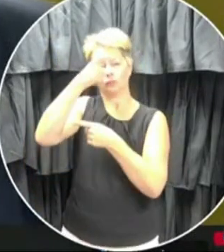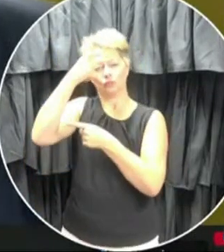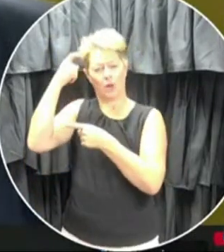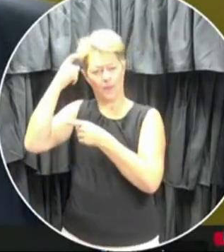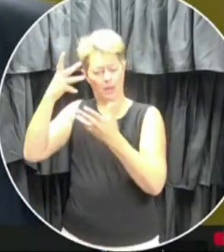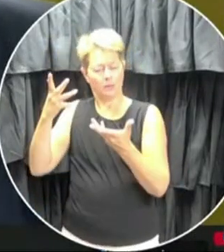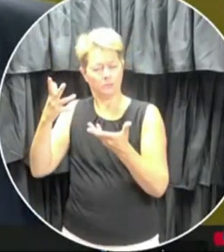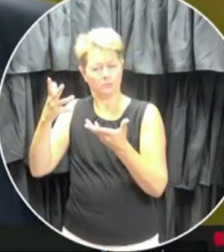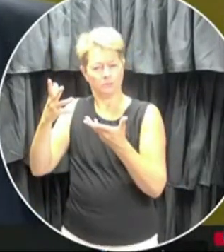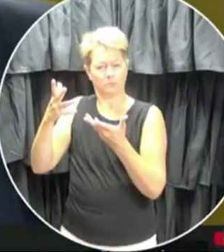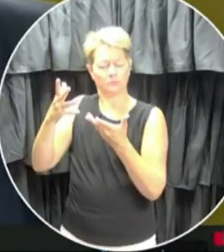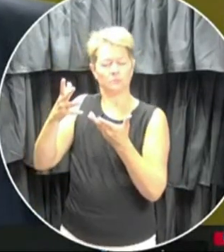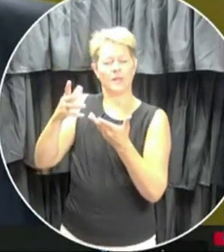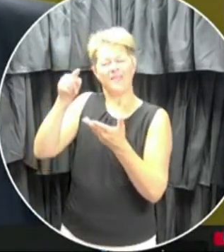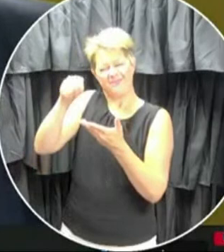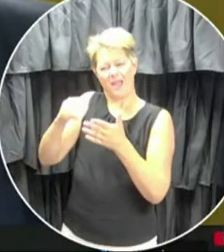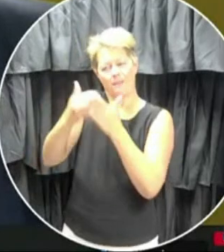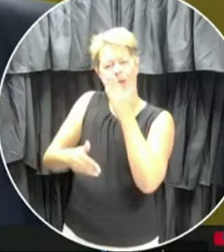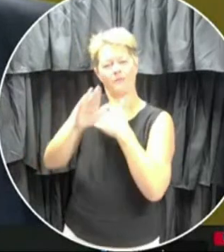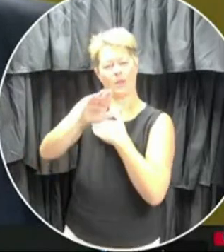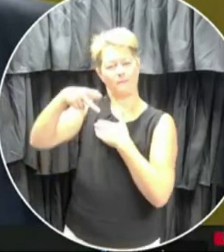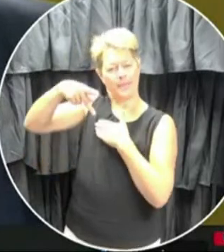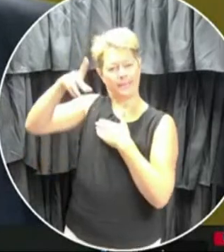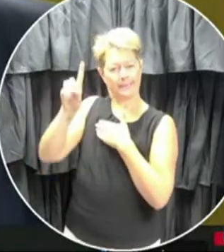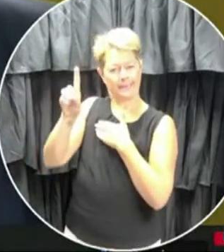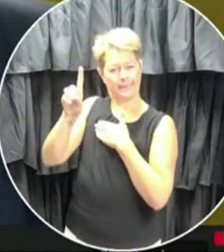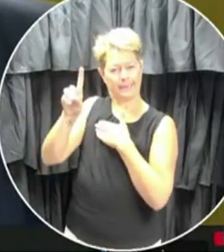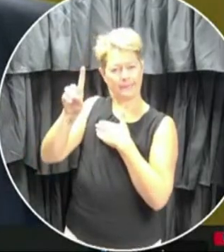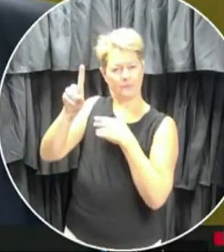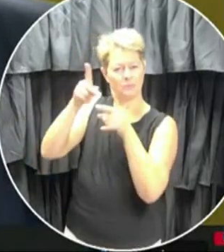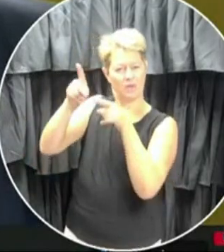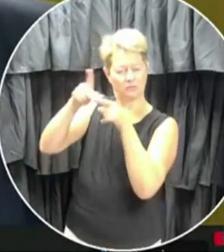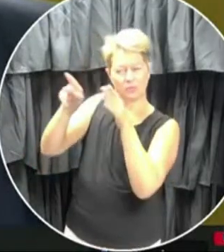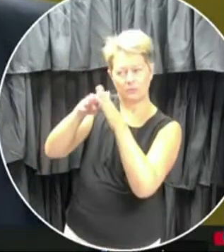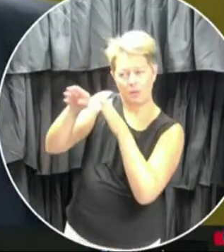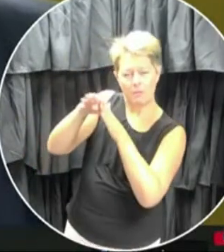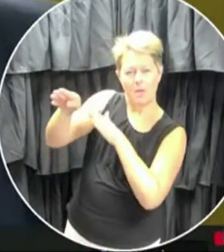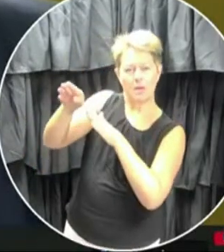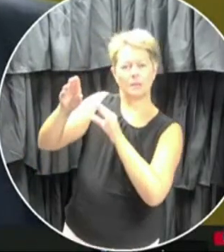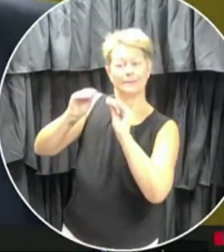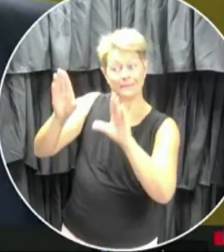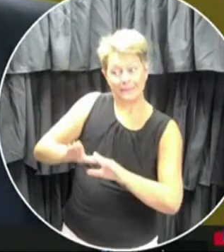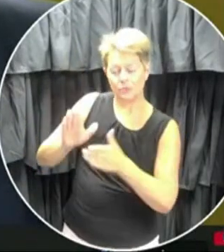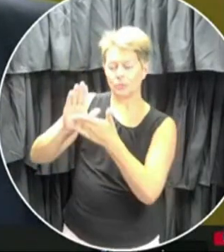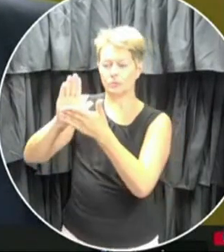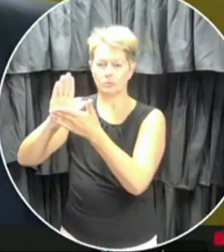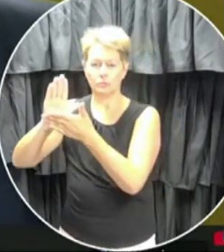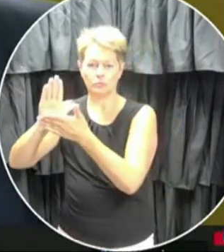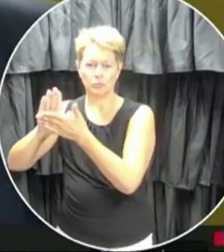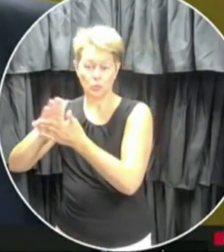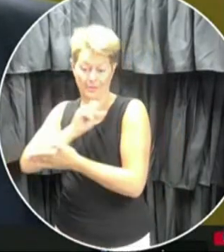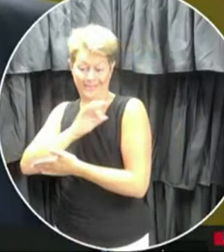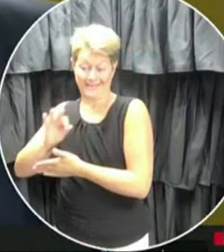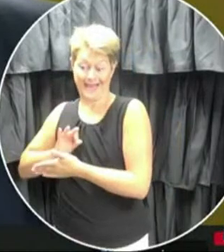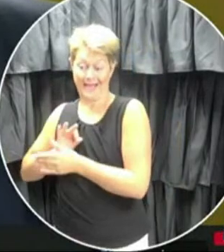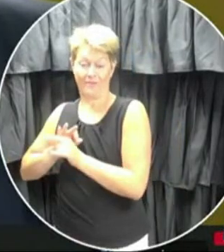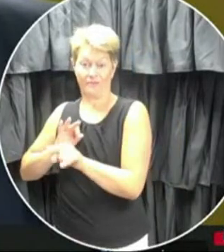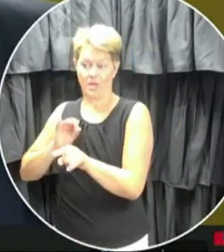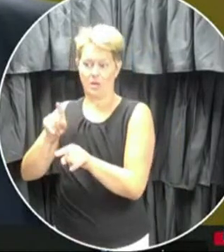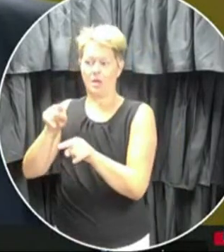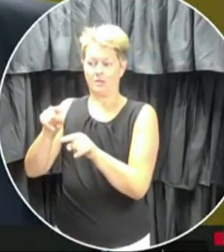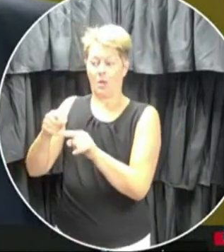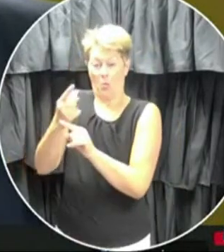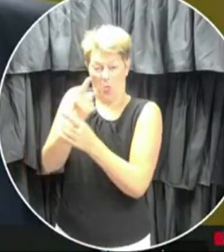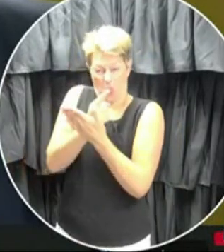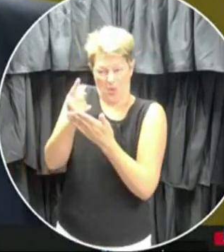that teachers and school staffs will go through in the in the week prior to the return